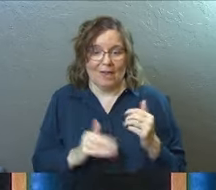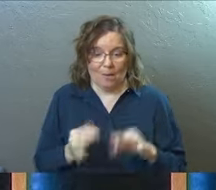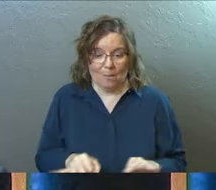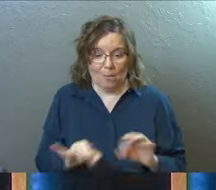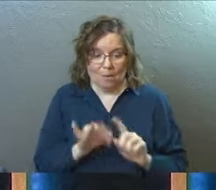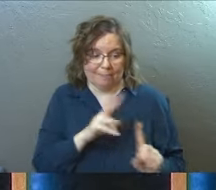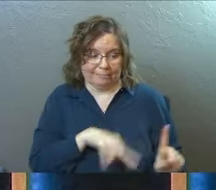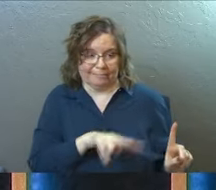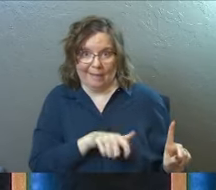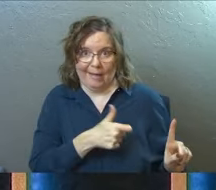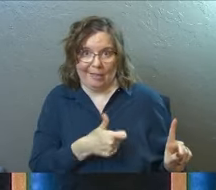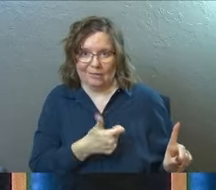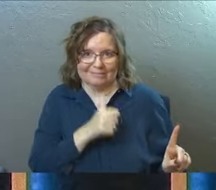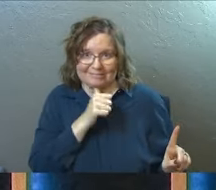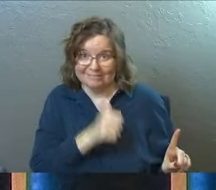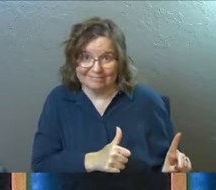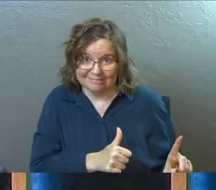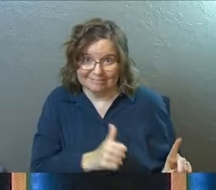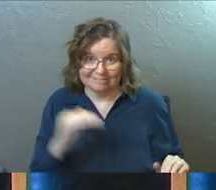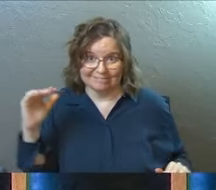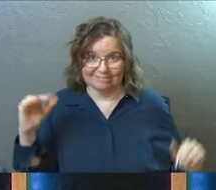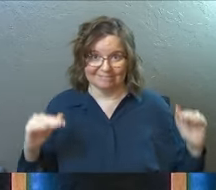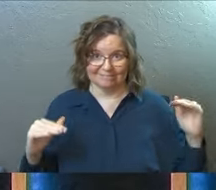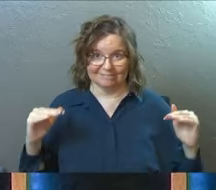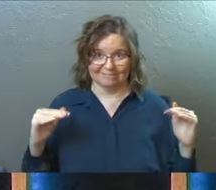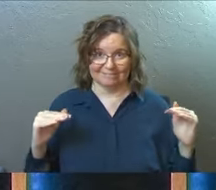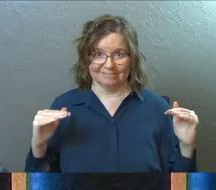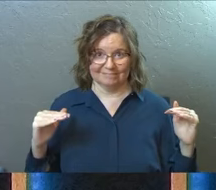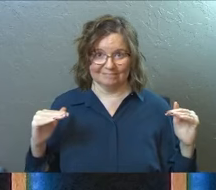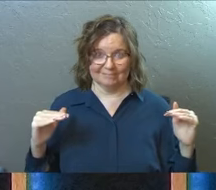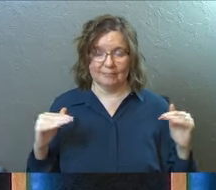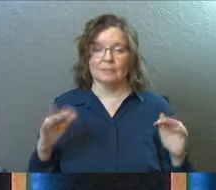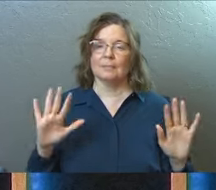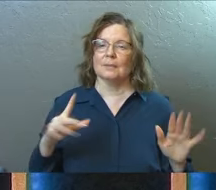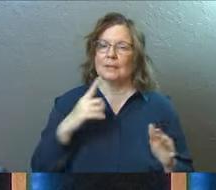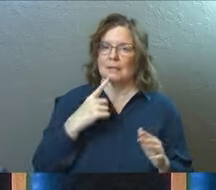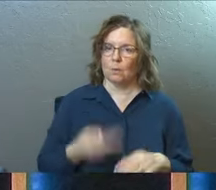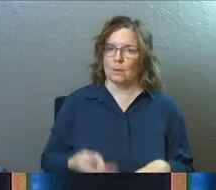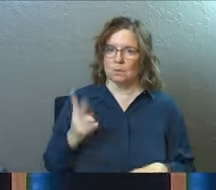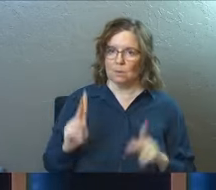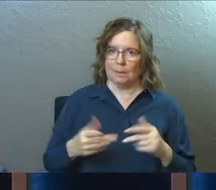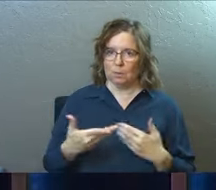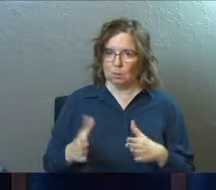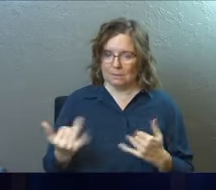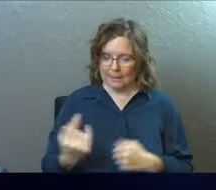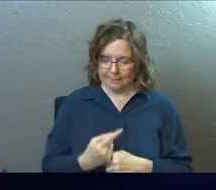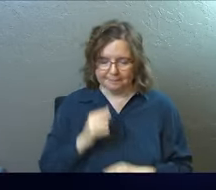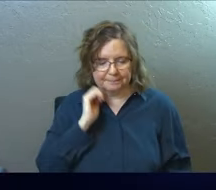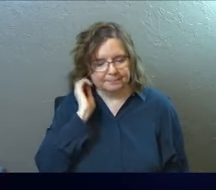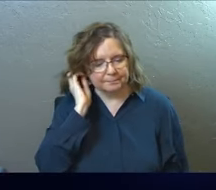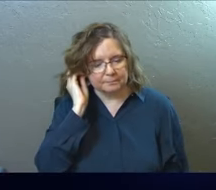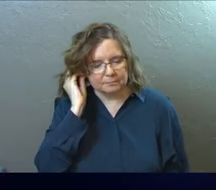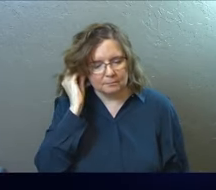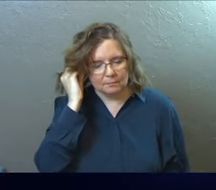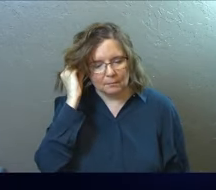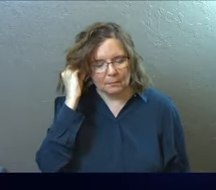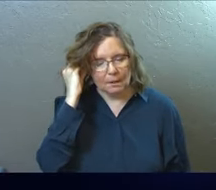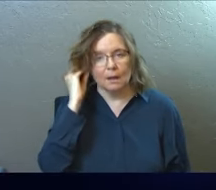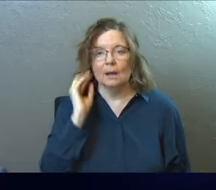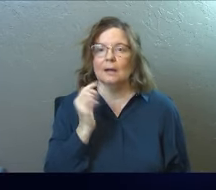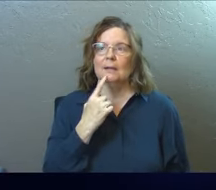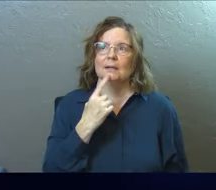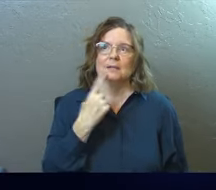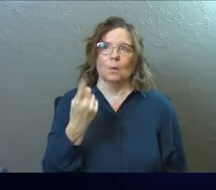important than anybody else. So let's say we got two people in this room today. And let's say one of you